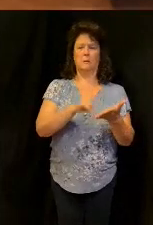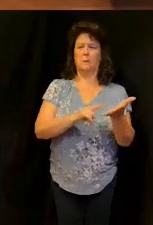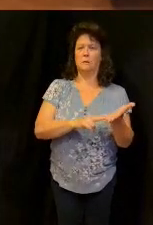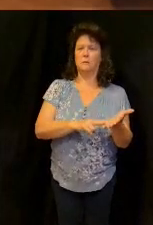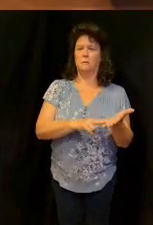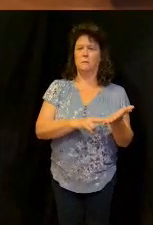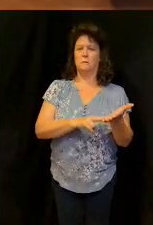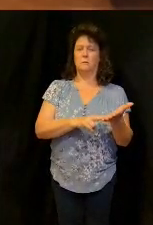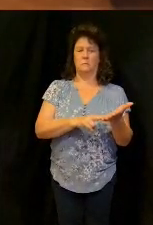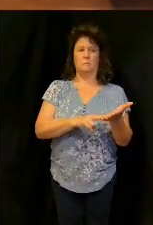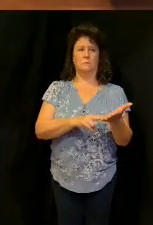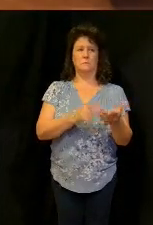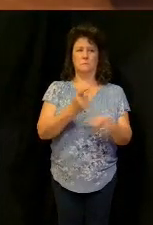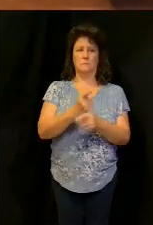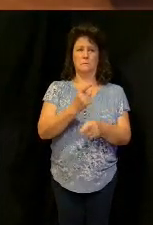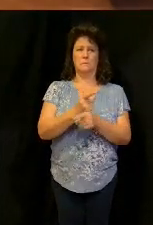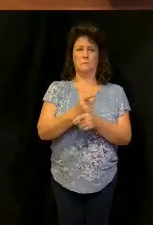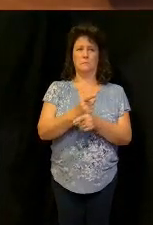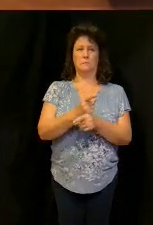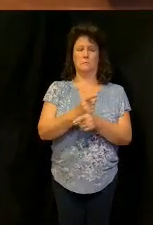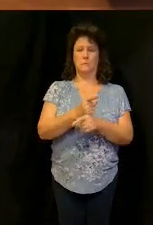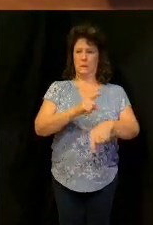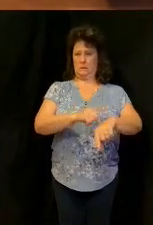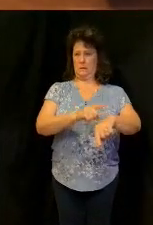hello on time